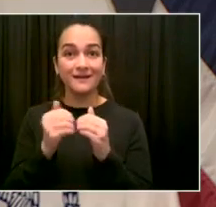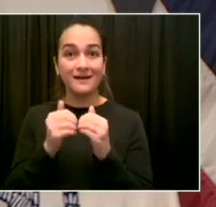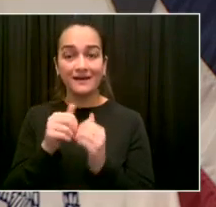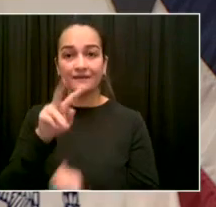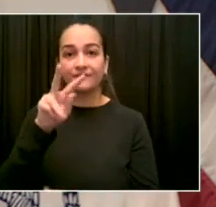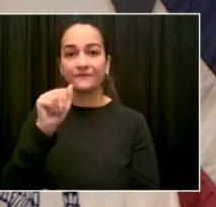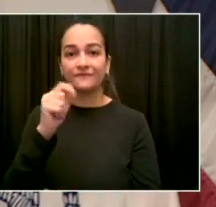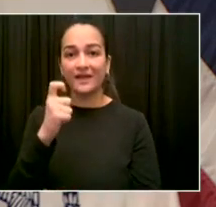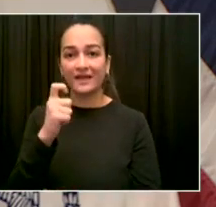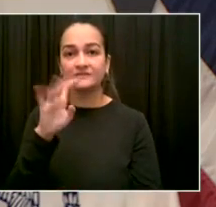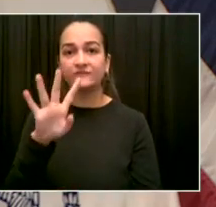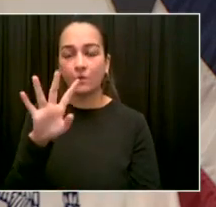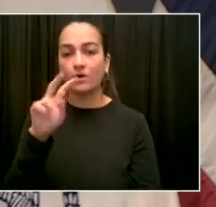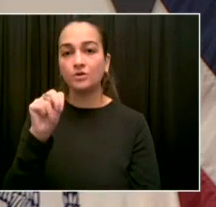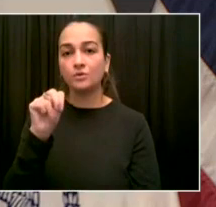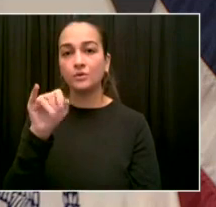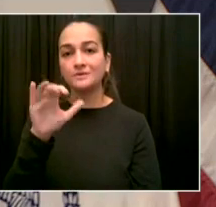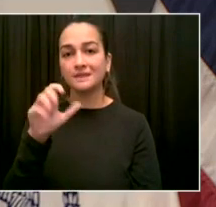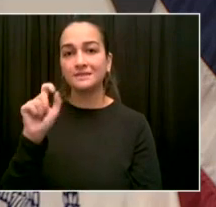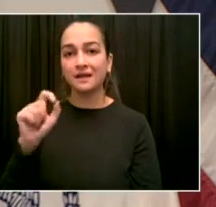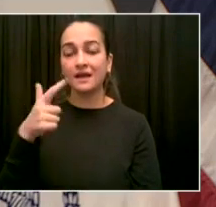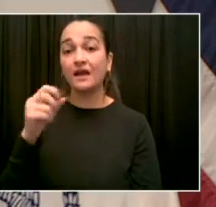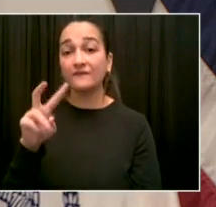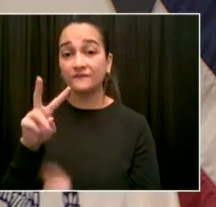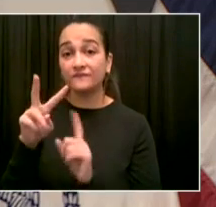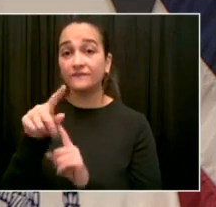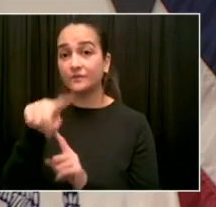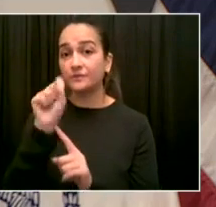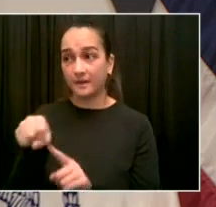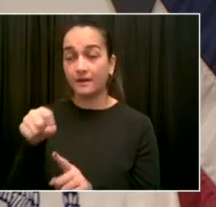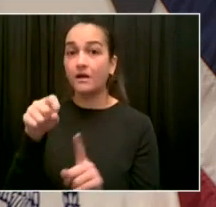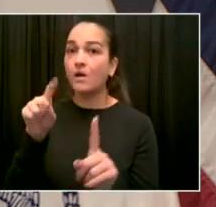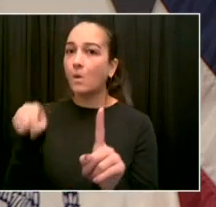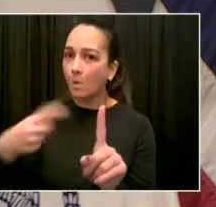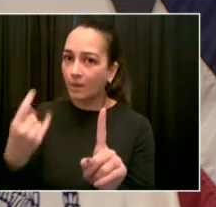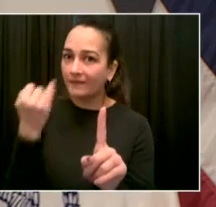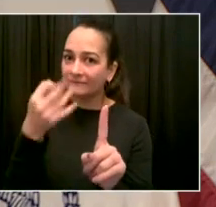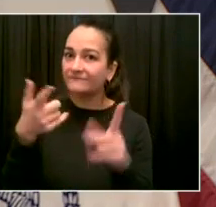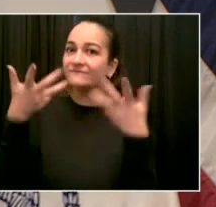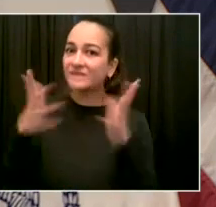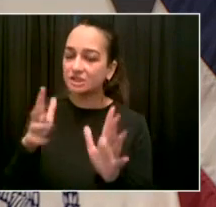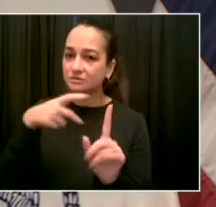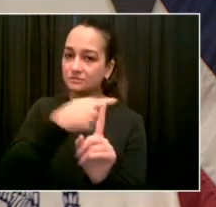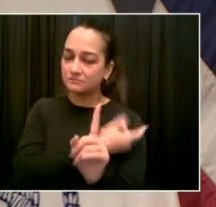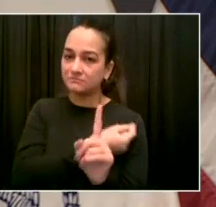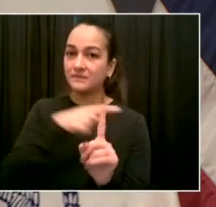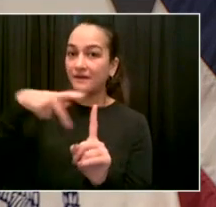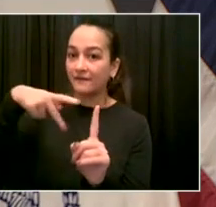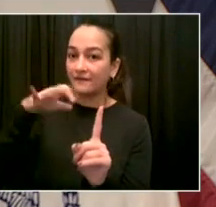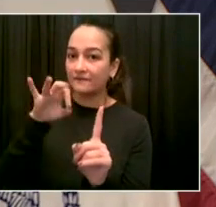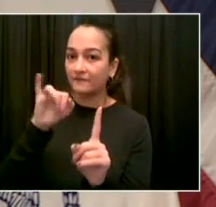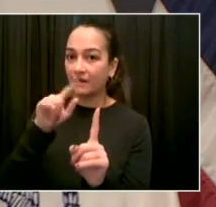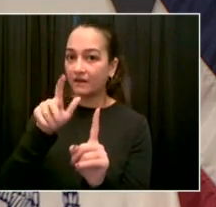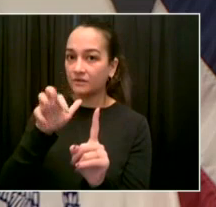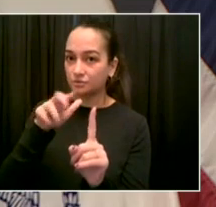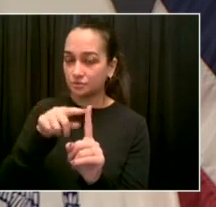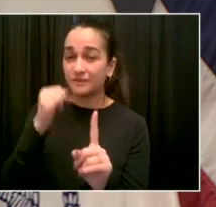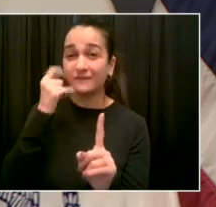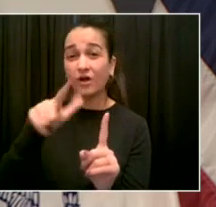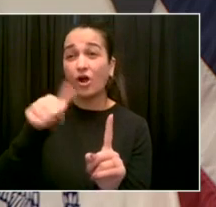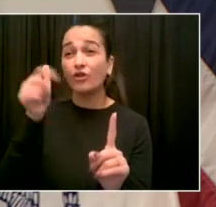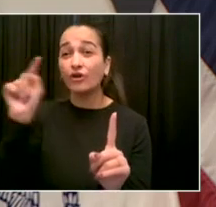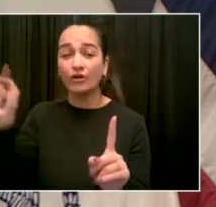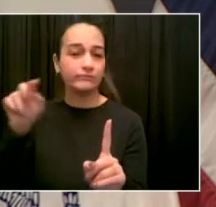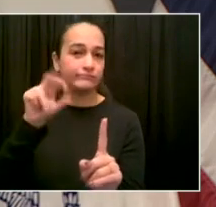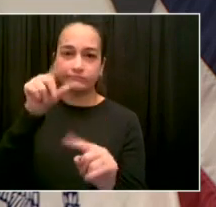We've been primarily focusing, of course, on health today, on public health, on the future of public health in this city.